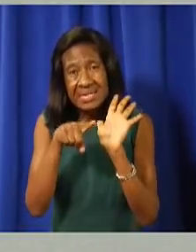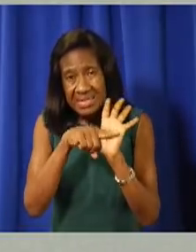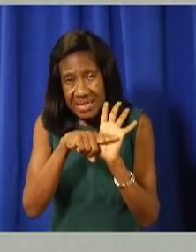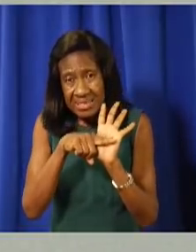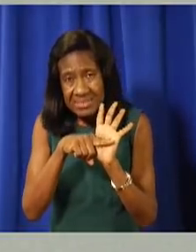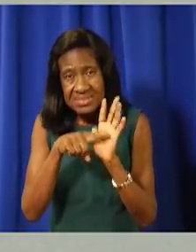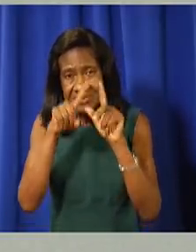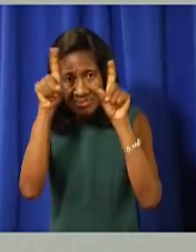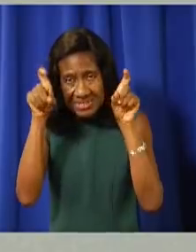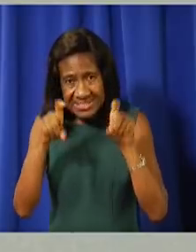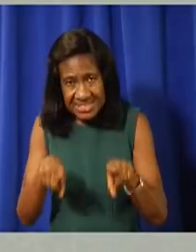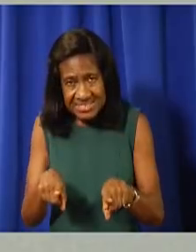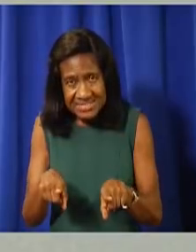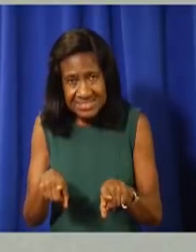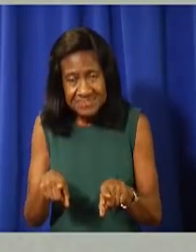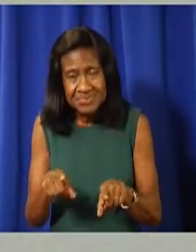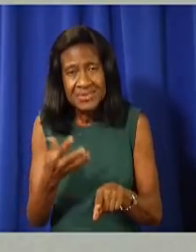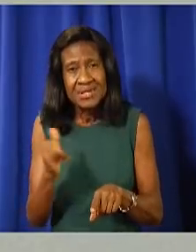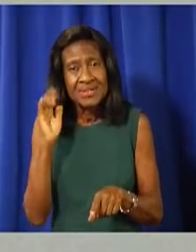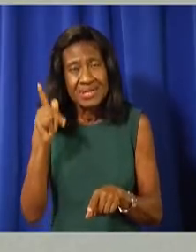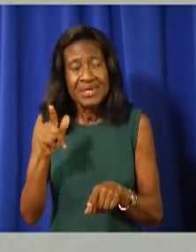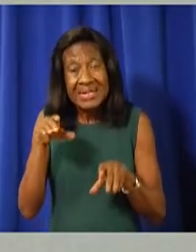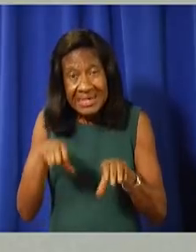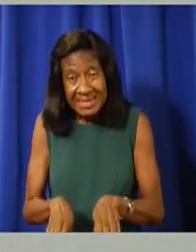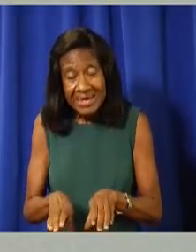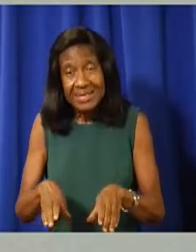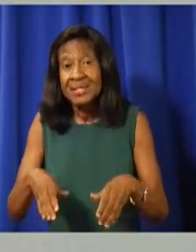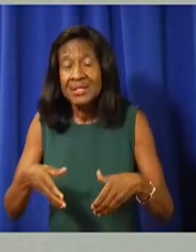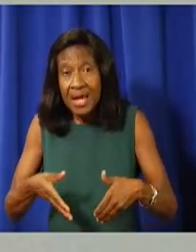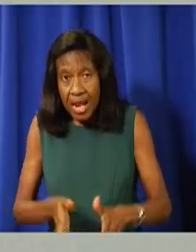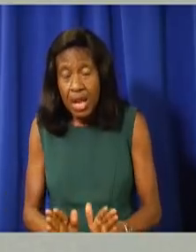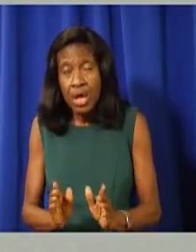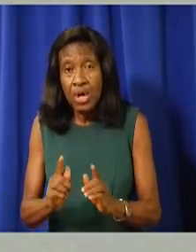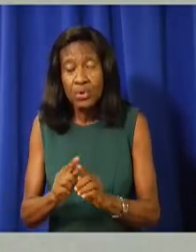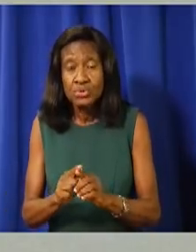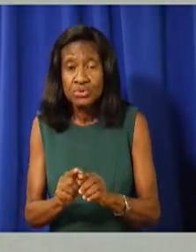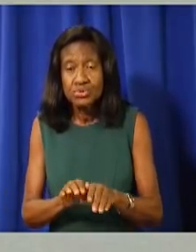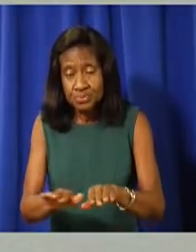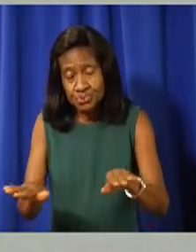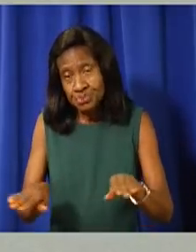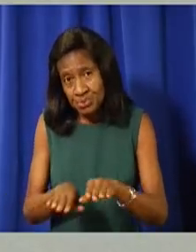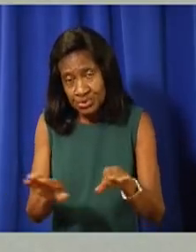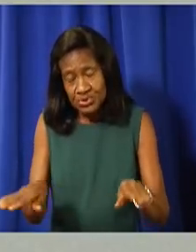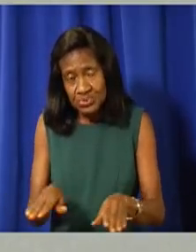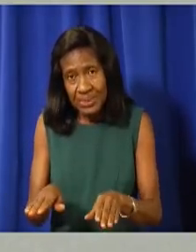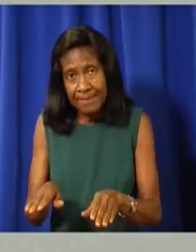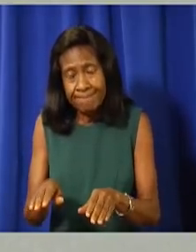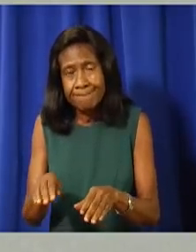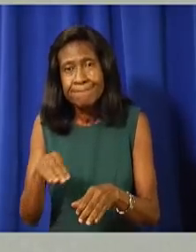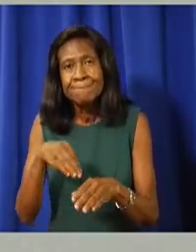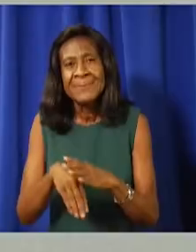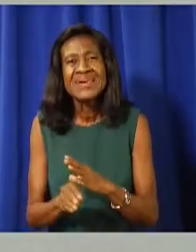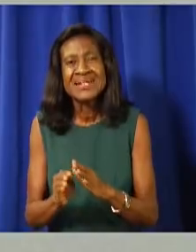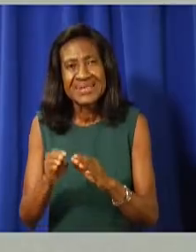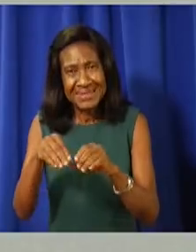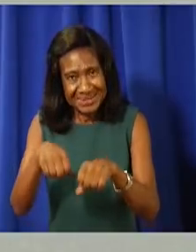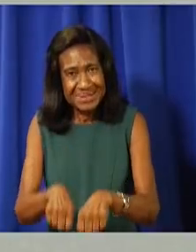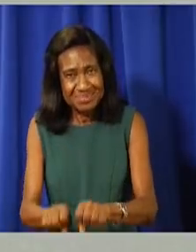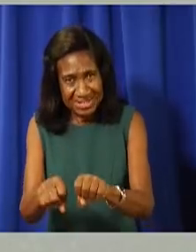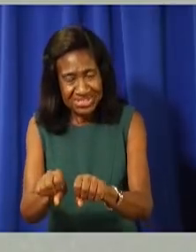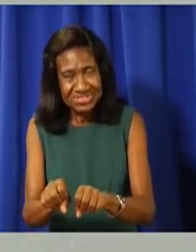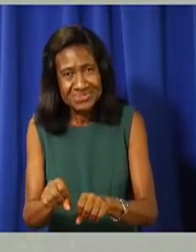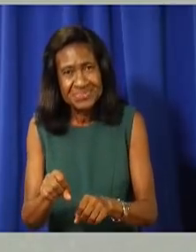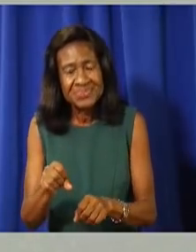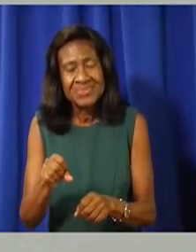they'll be able to swim in our crystal clear waters, put their toes in our sand and be the first tourists to enjoy Cayman kind since